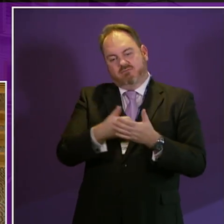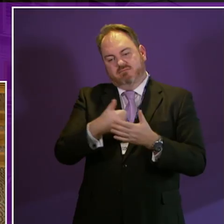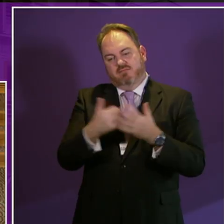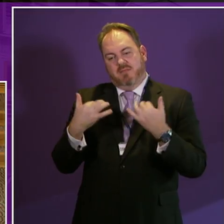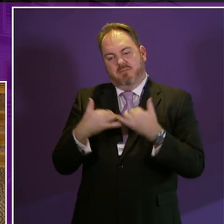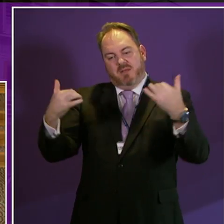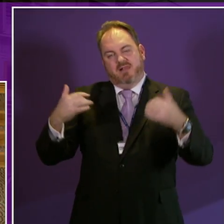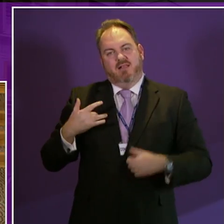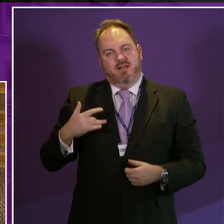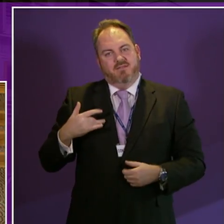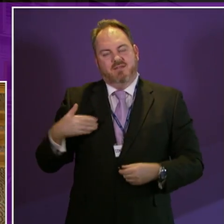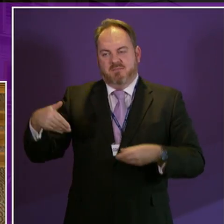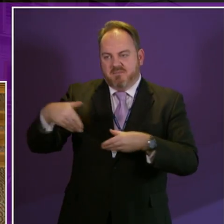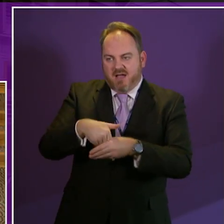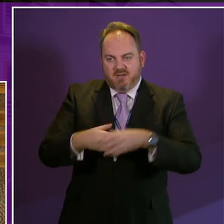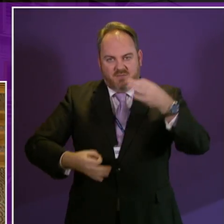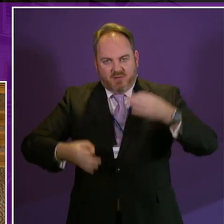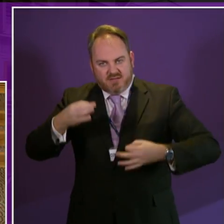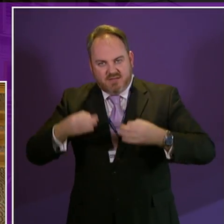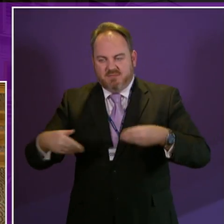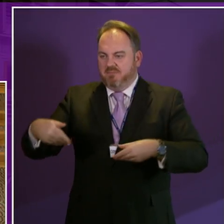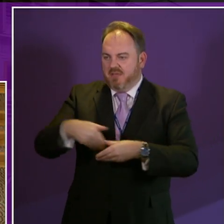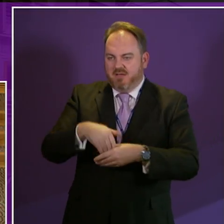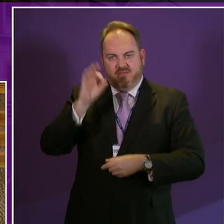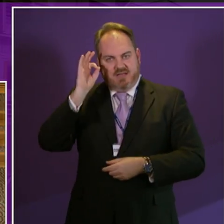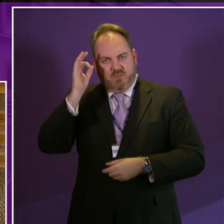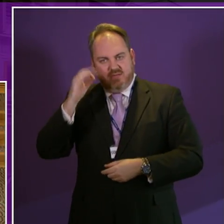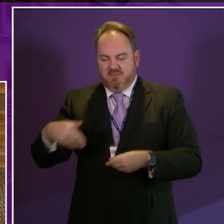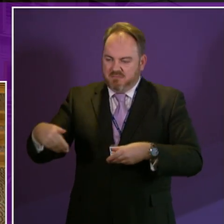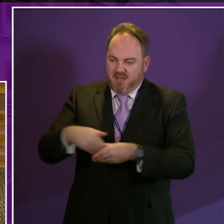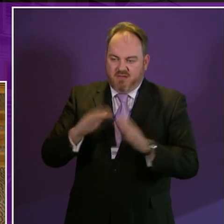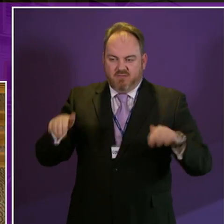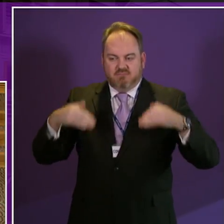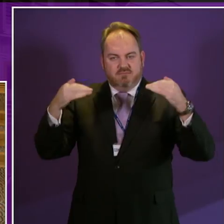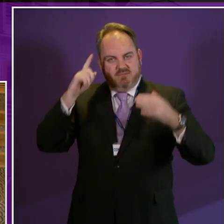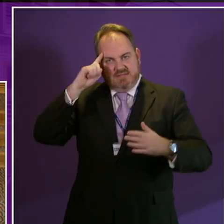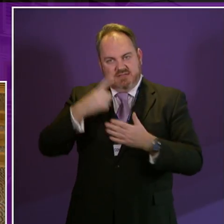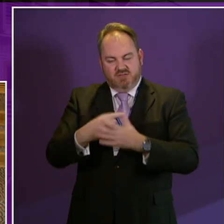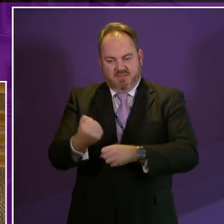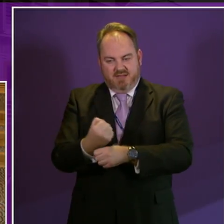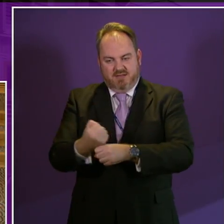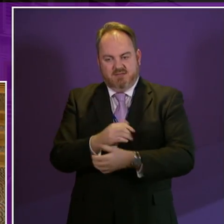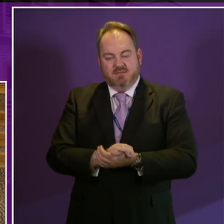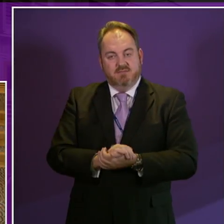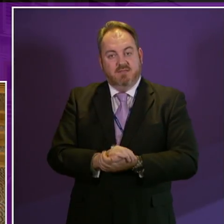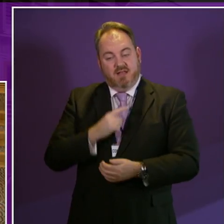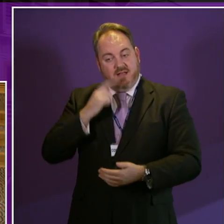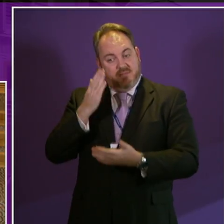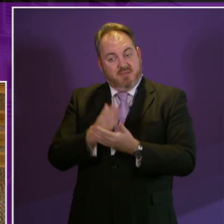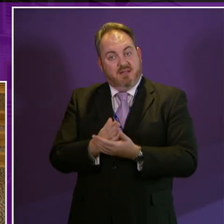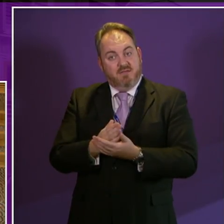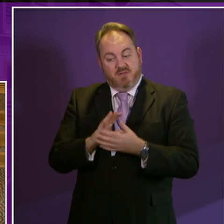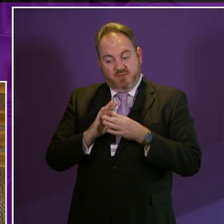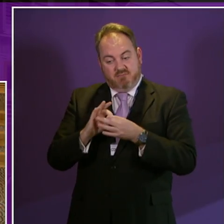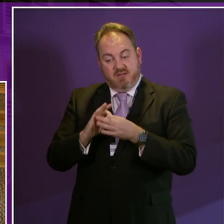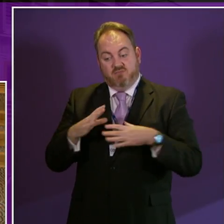Earlier this year, I announced the Access to Elected Office Fund, providing support for the 2017 local government